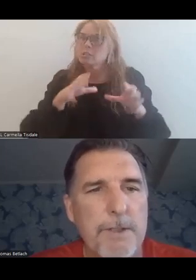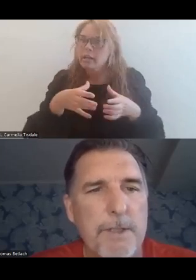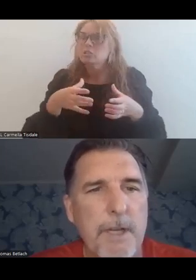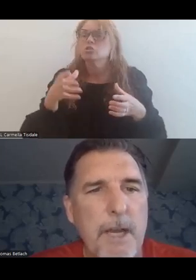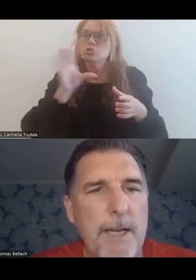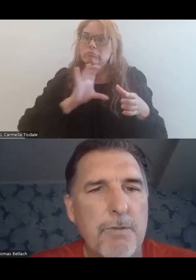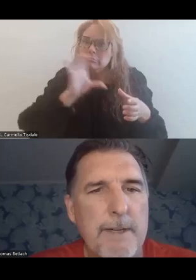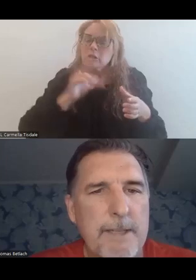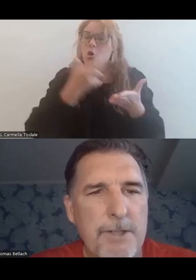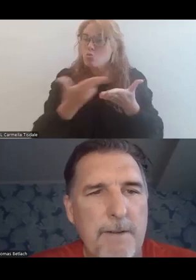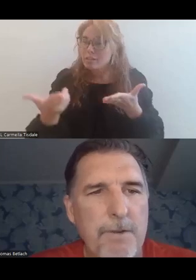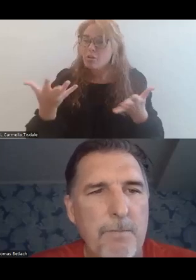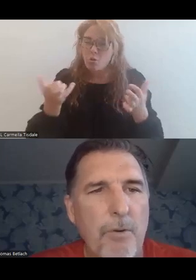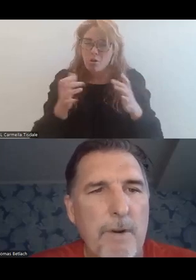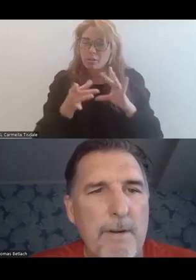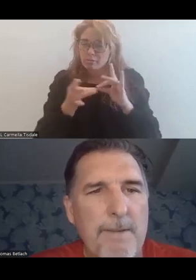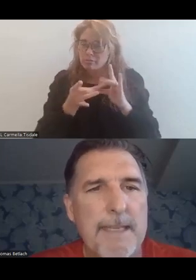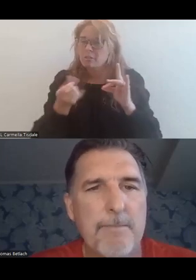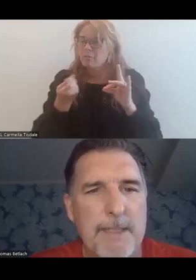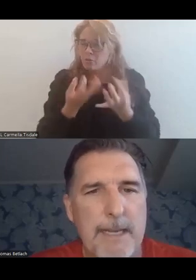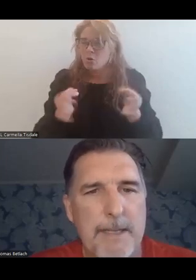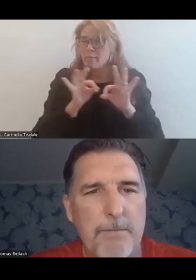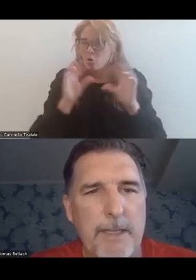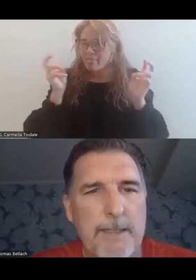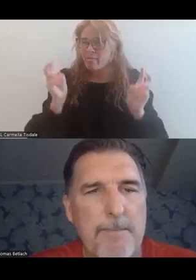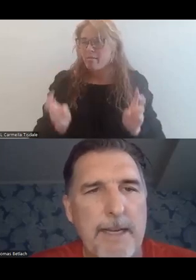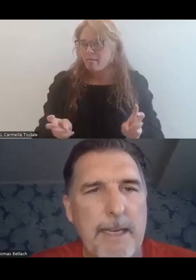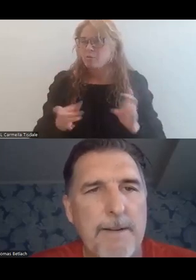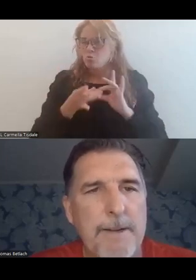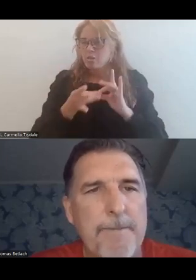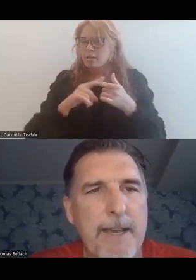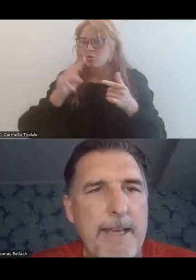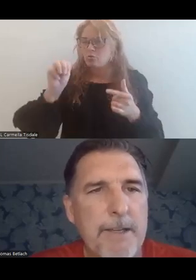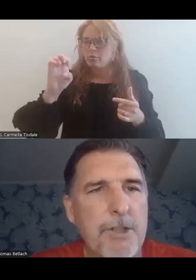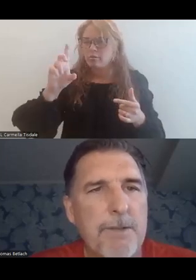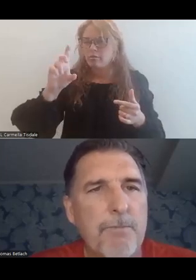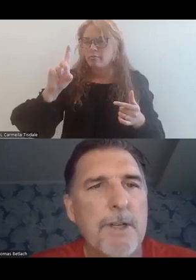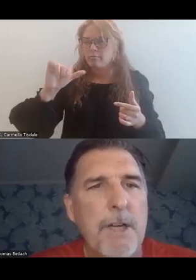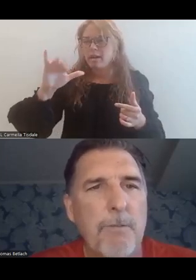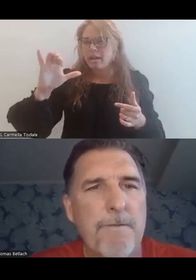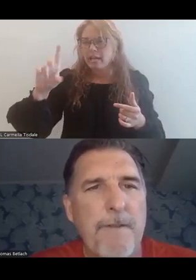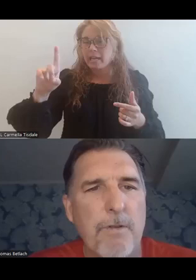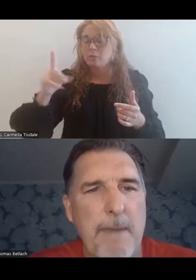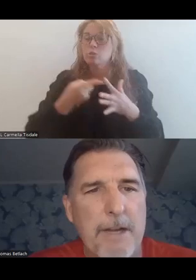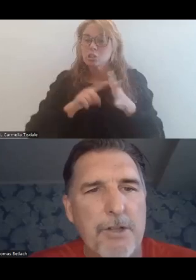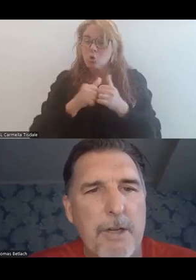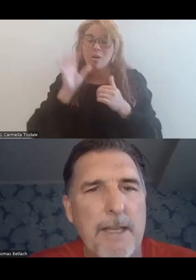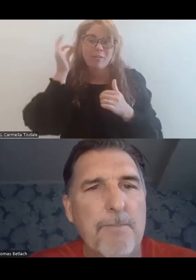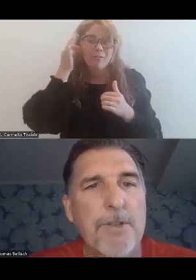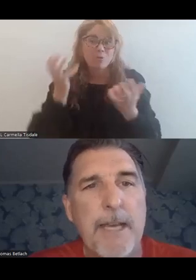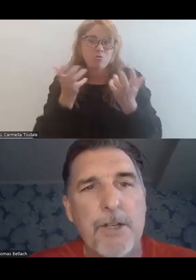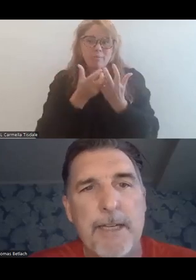for resources, I just wanted to touch on a few important themes today as it relates to Medicaid. And that is just, we're going to start with the federal